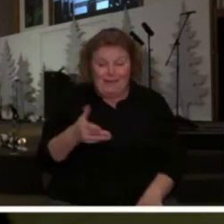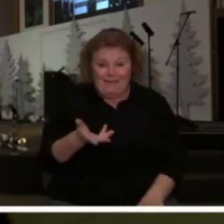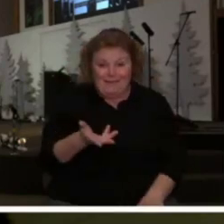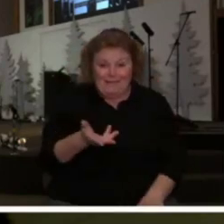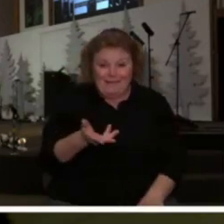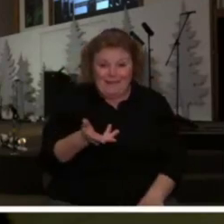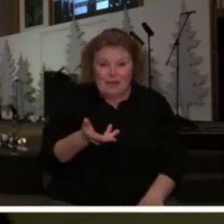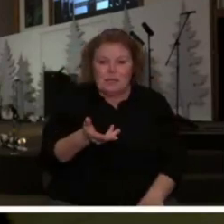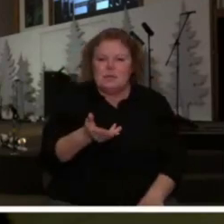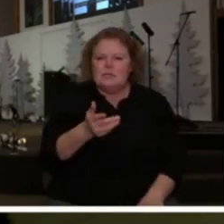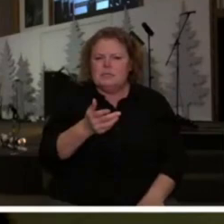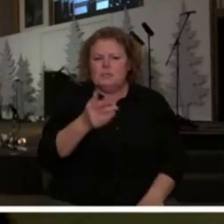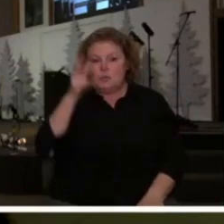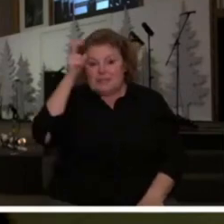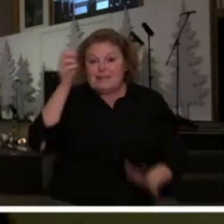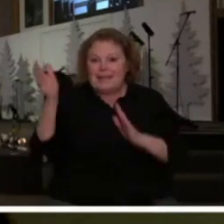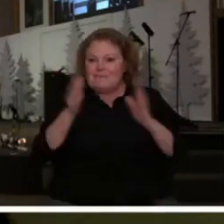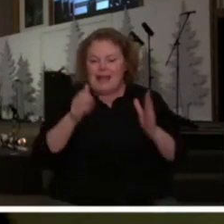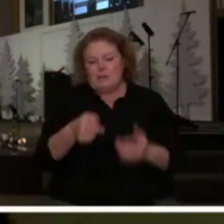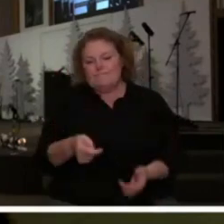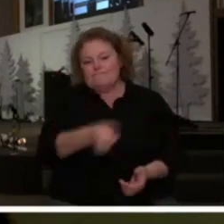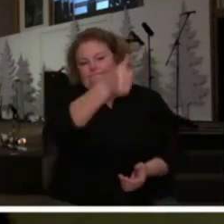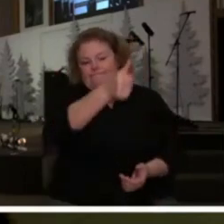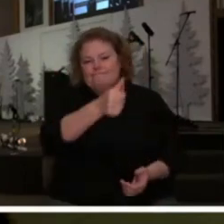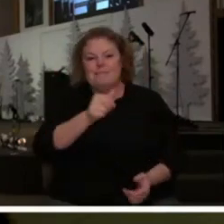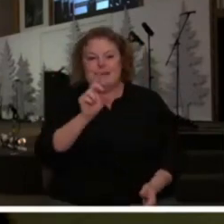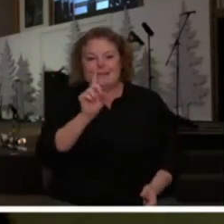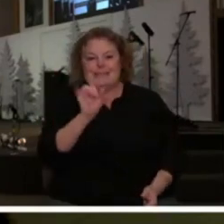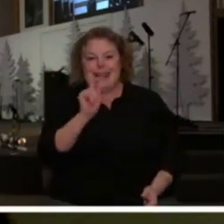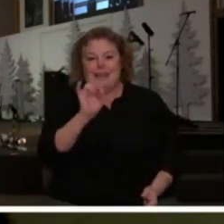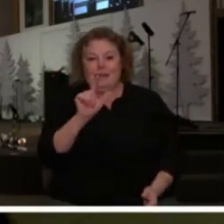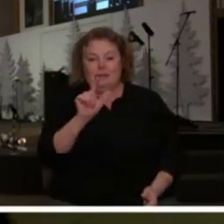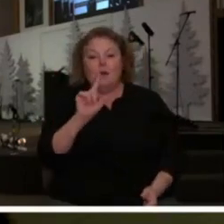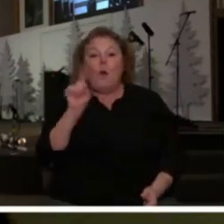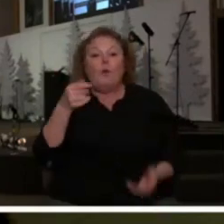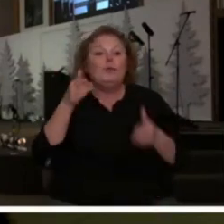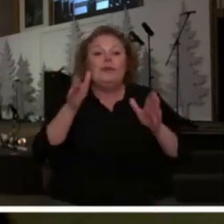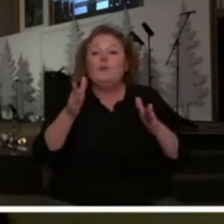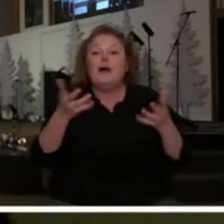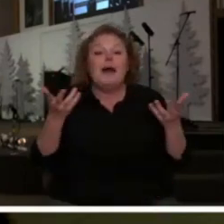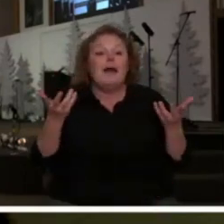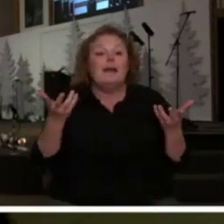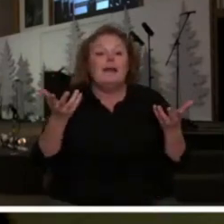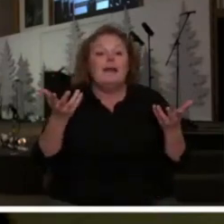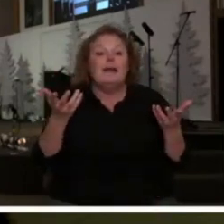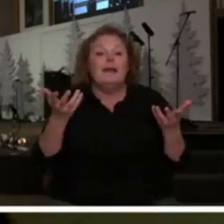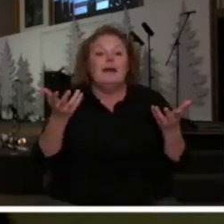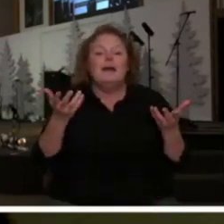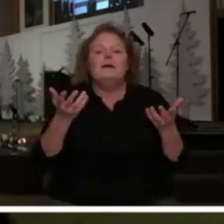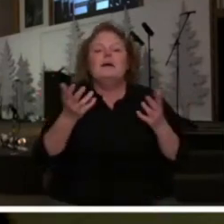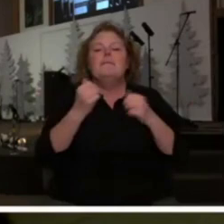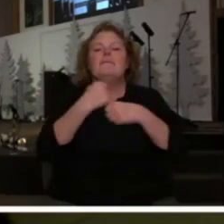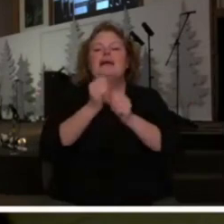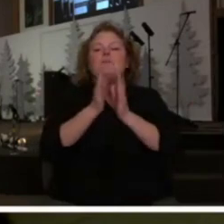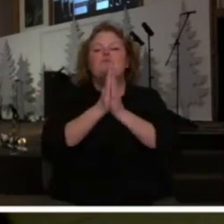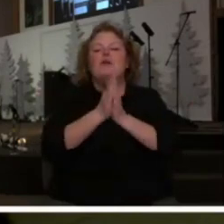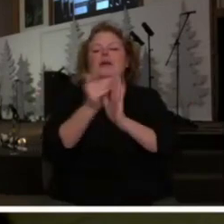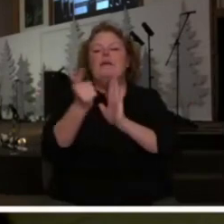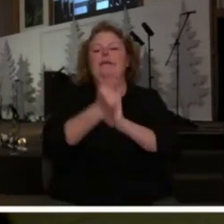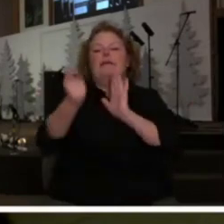so he needed to get Daniel out of the way and the only way to do it was to make prayer against the law